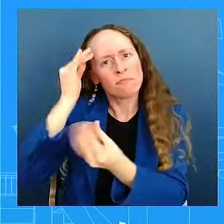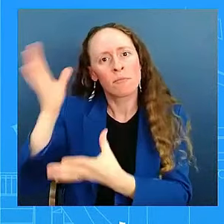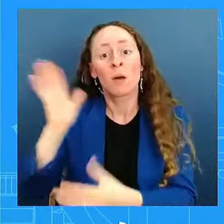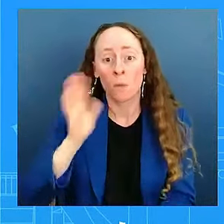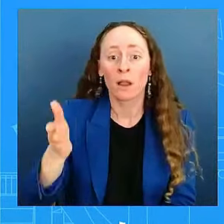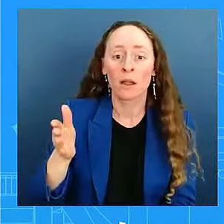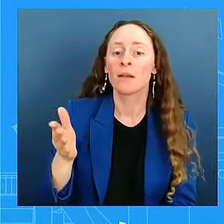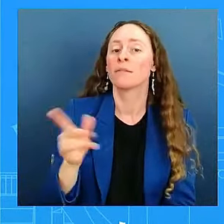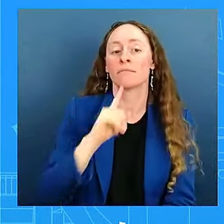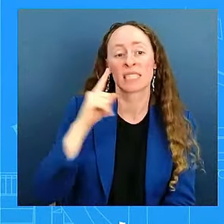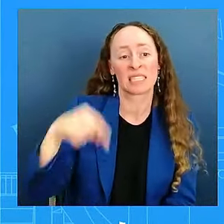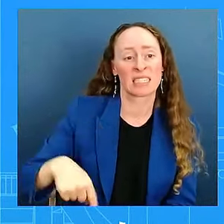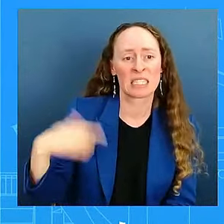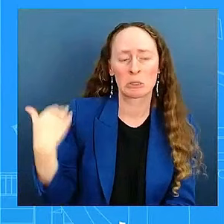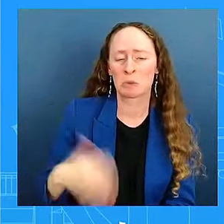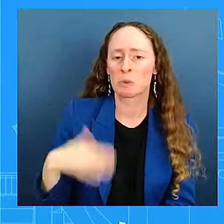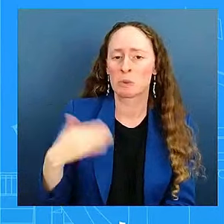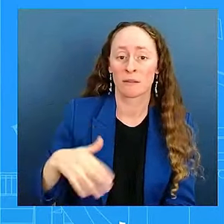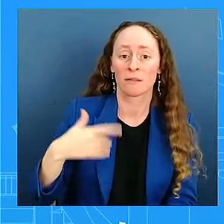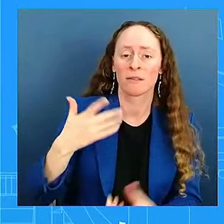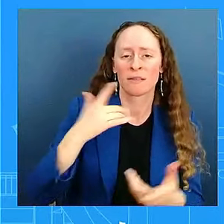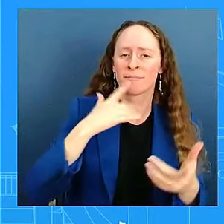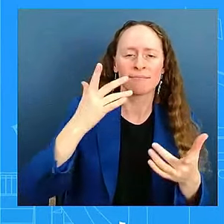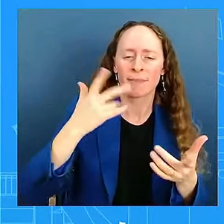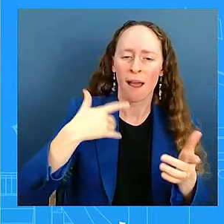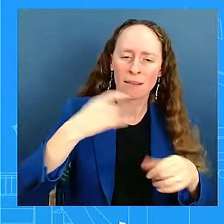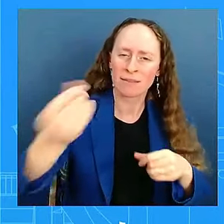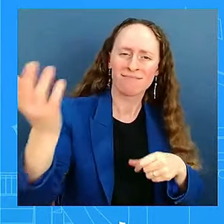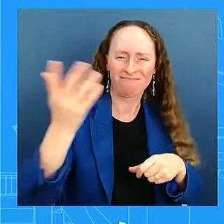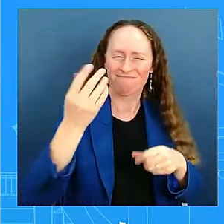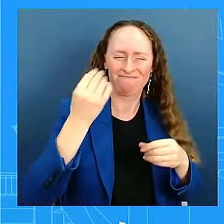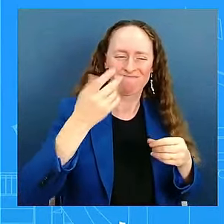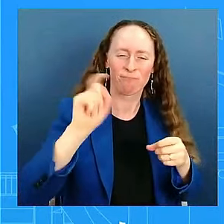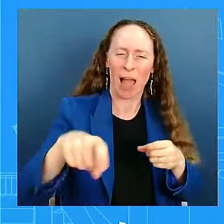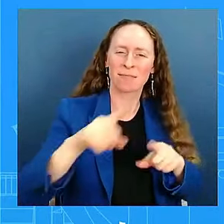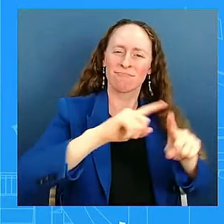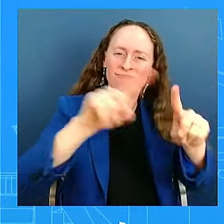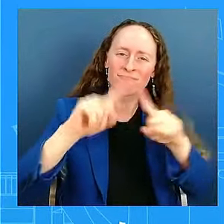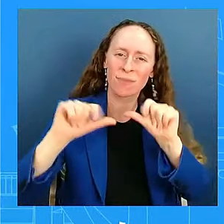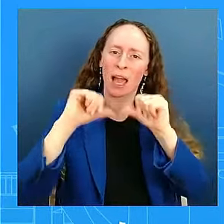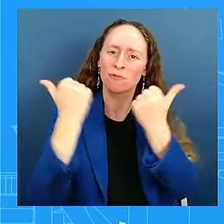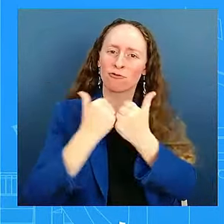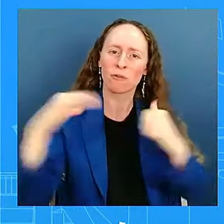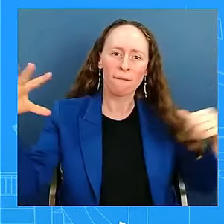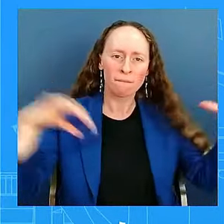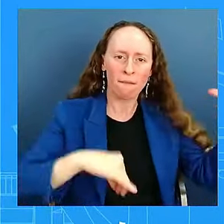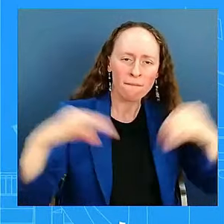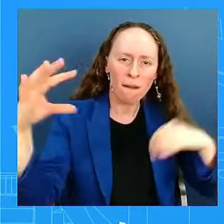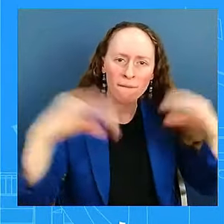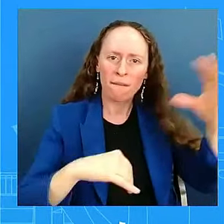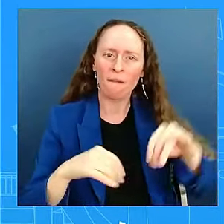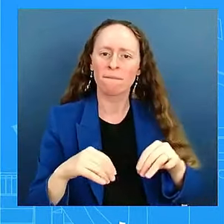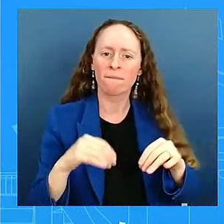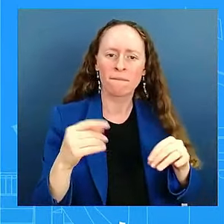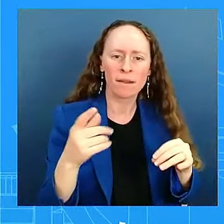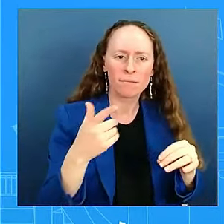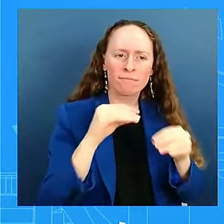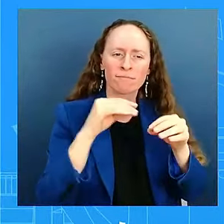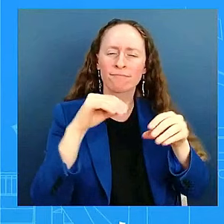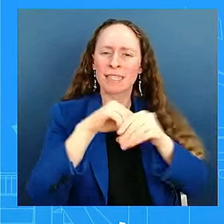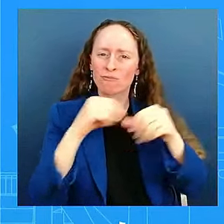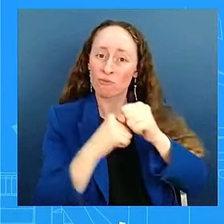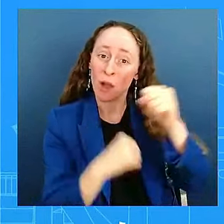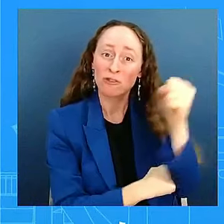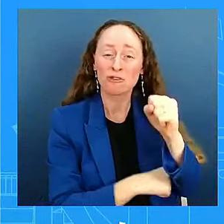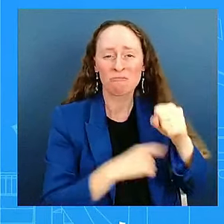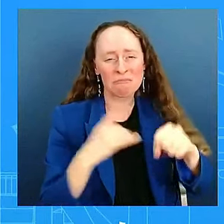do we have to bring in some additional infrastructure, but there is going to be damage and the like that it's going to take time and